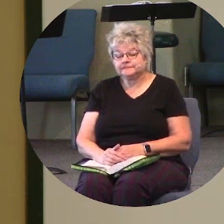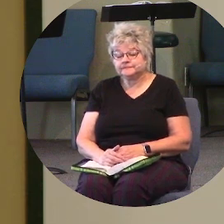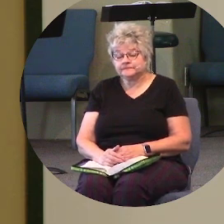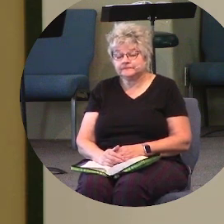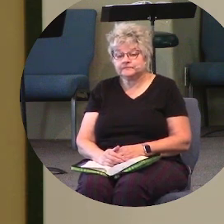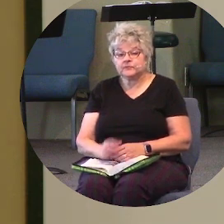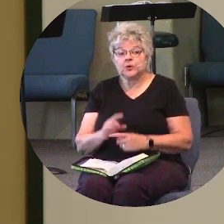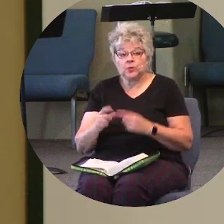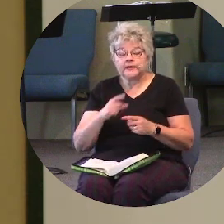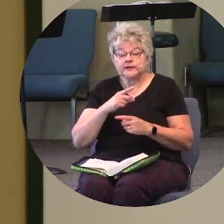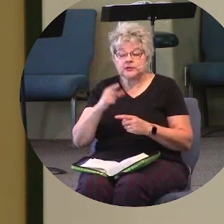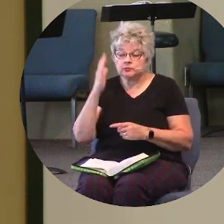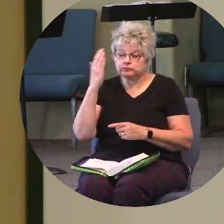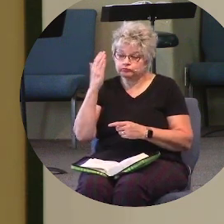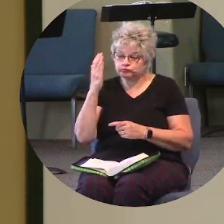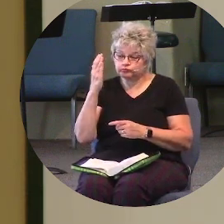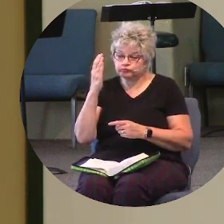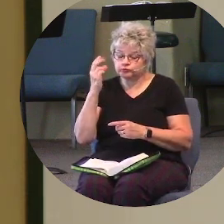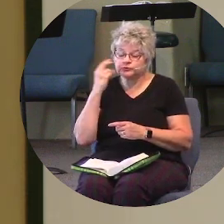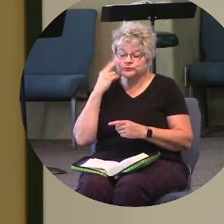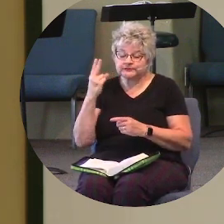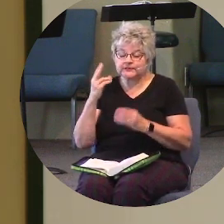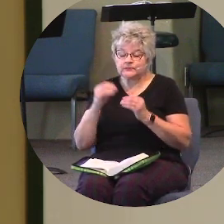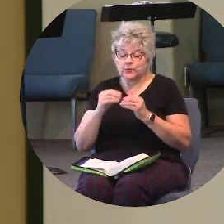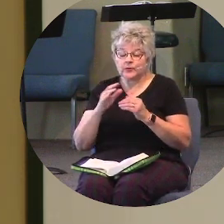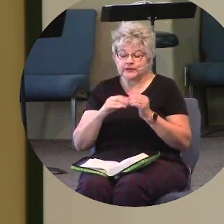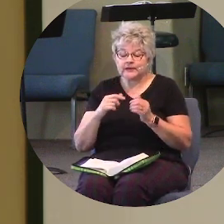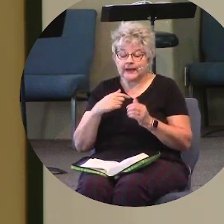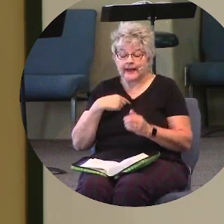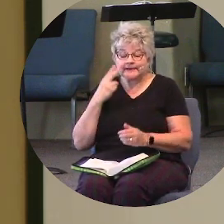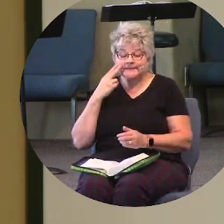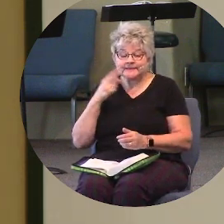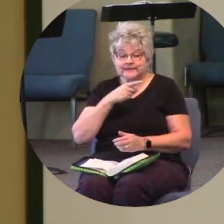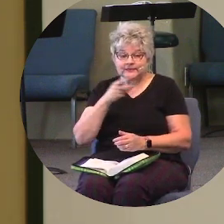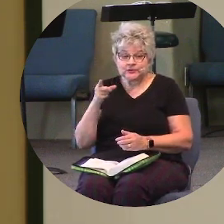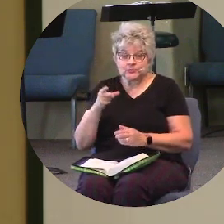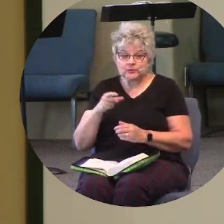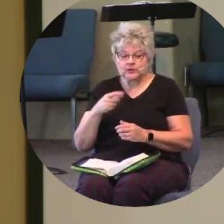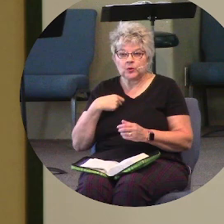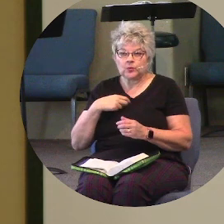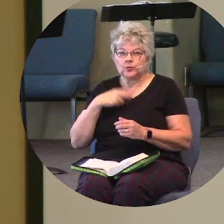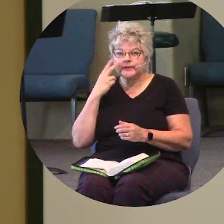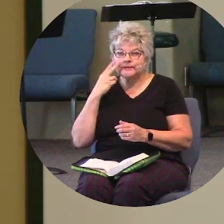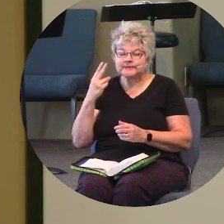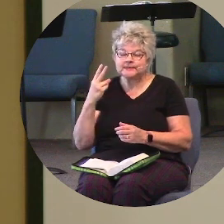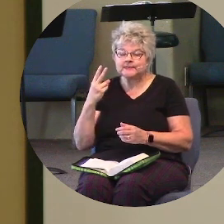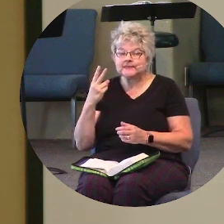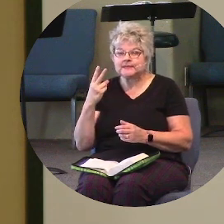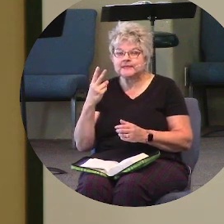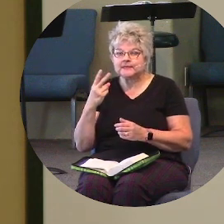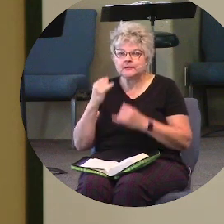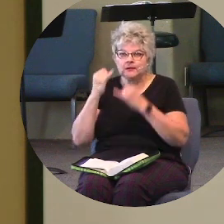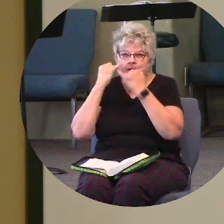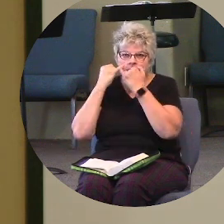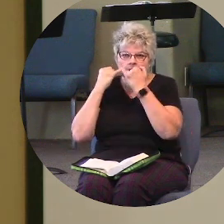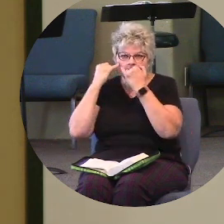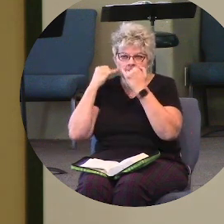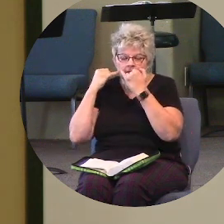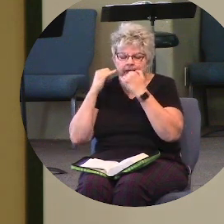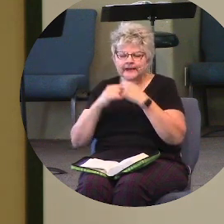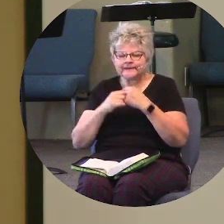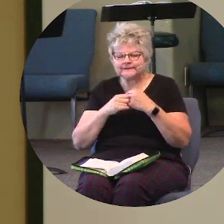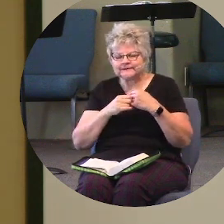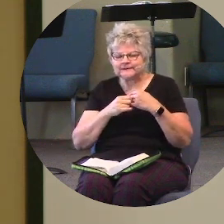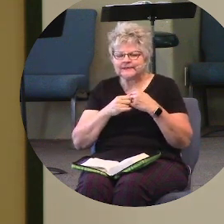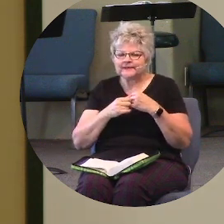When you look in the mirror, you see more than I see of you. We see the lines and you see the lines